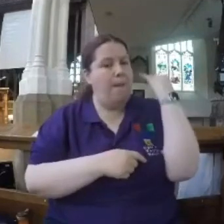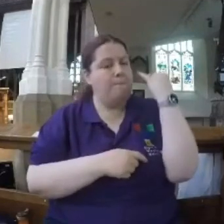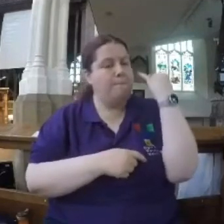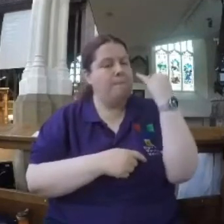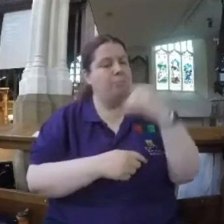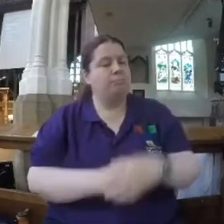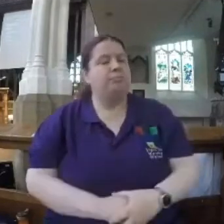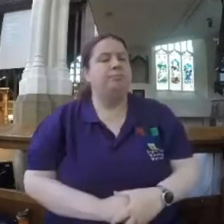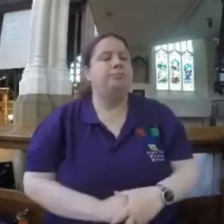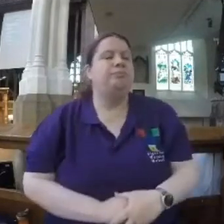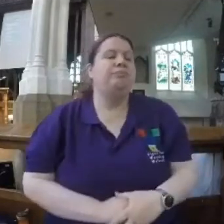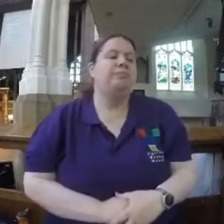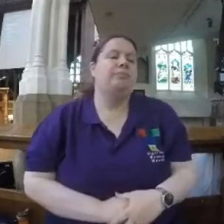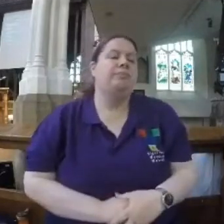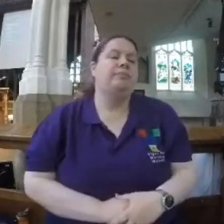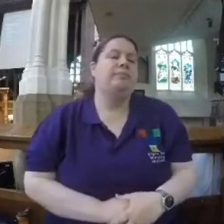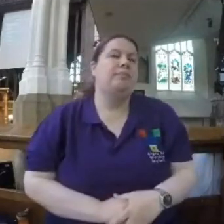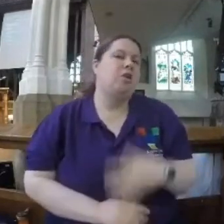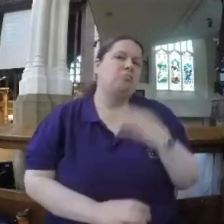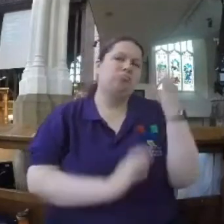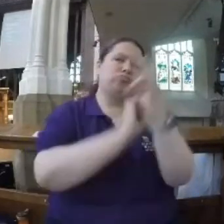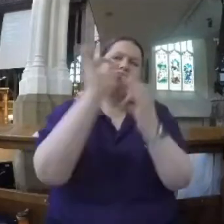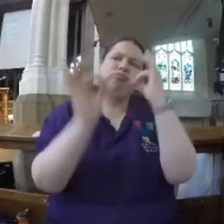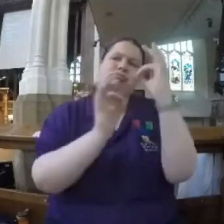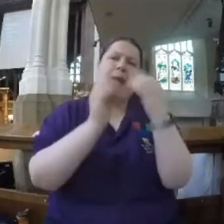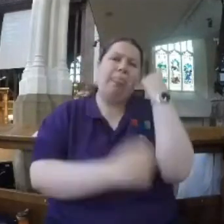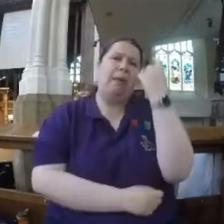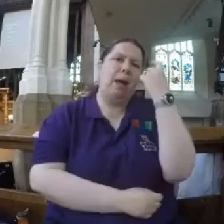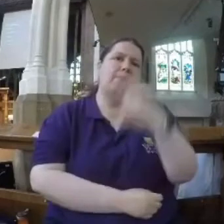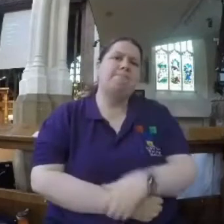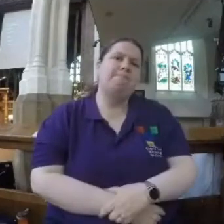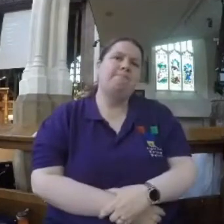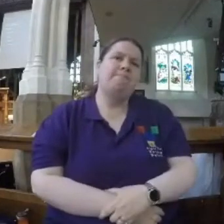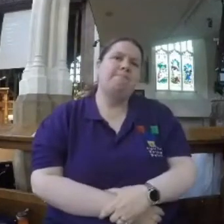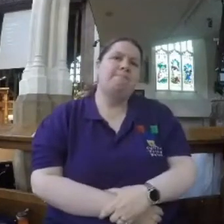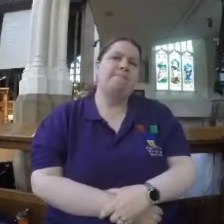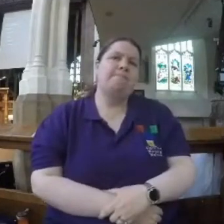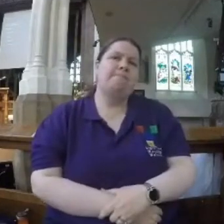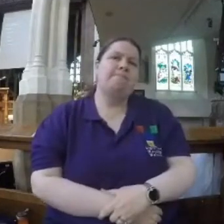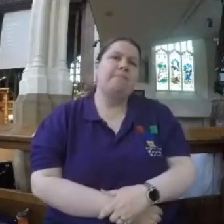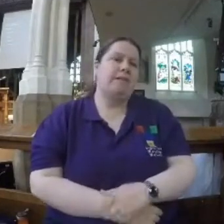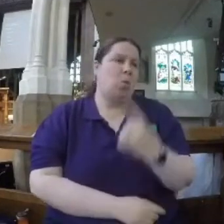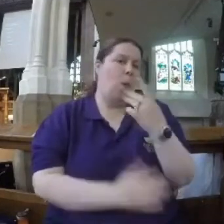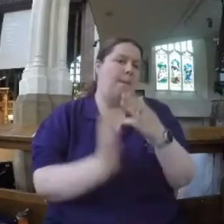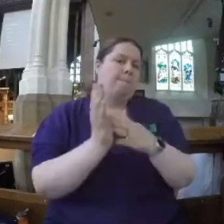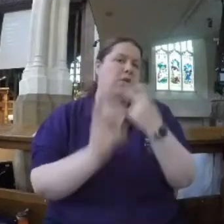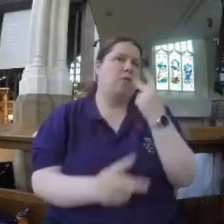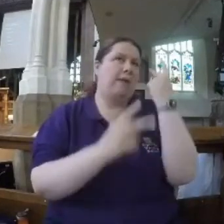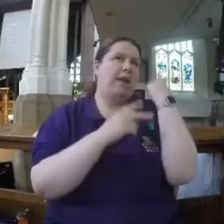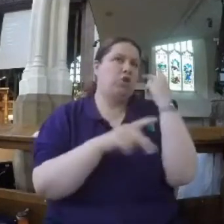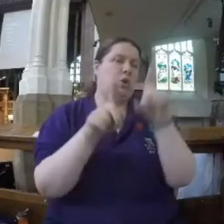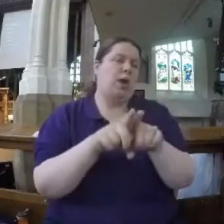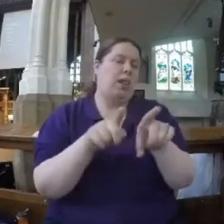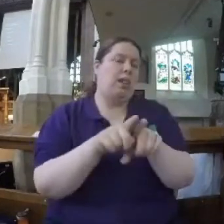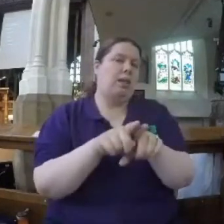So to finish today I want to give you a question to ponder. I'm going to give you a minute's reflection to think about